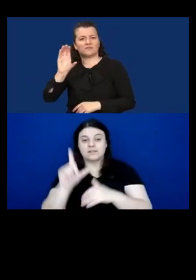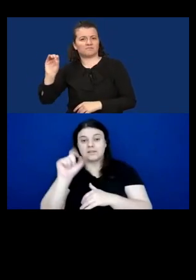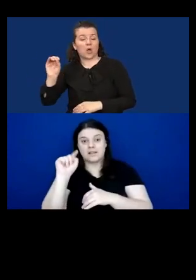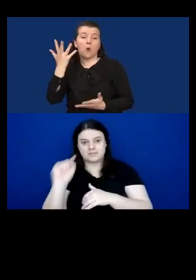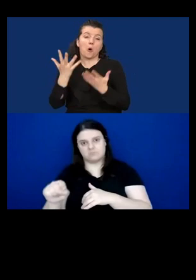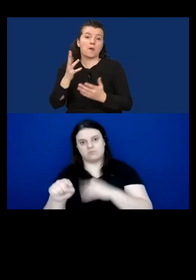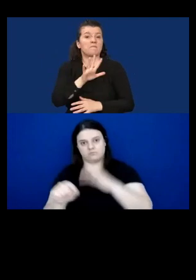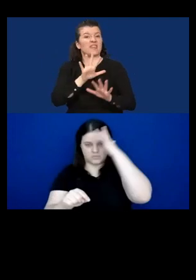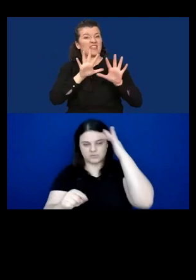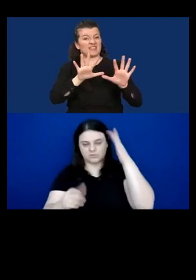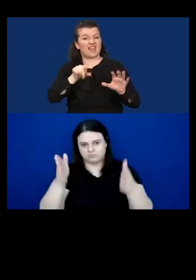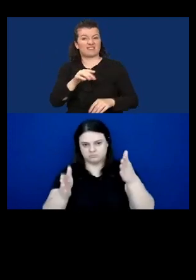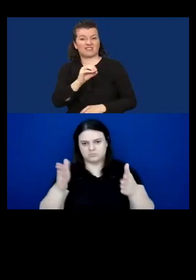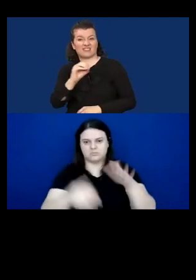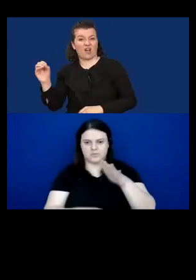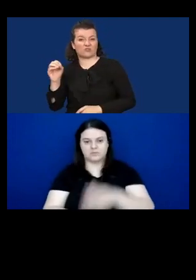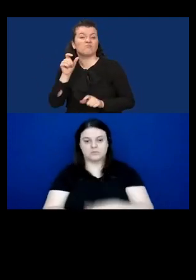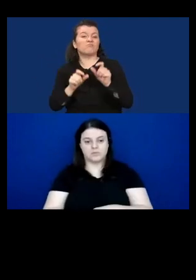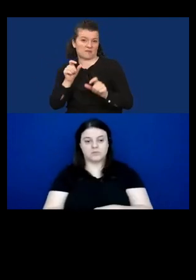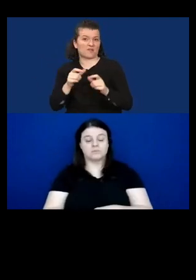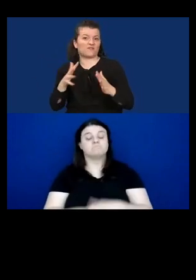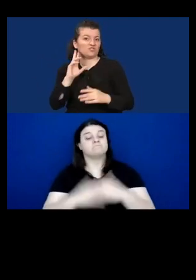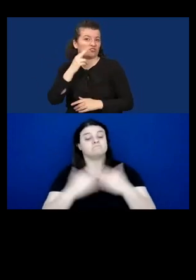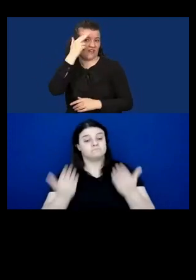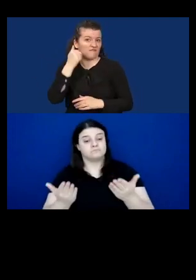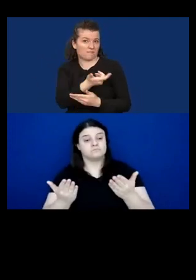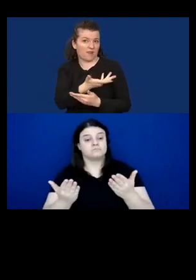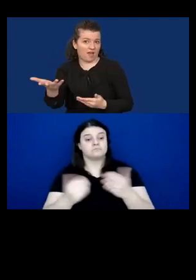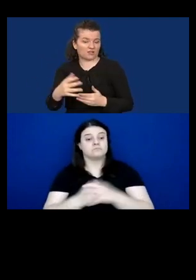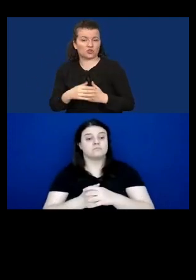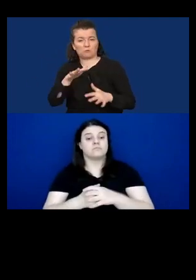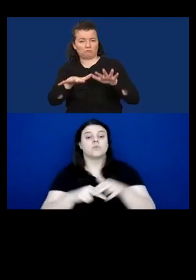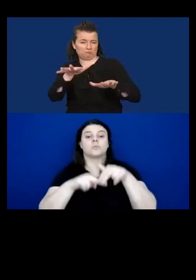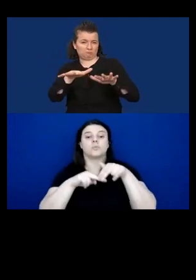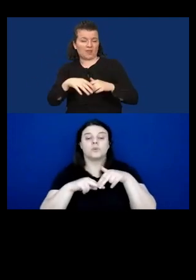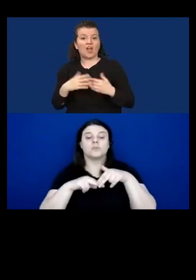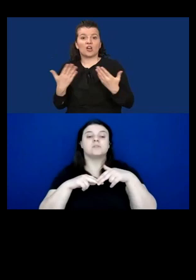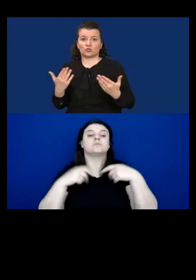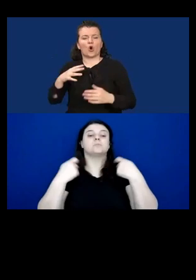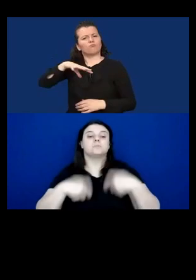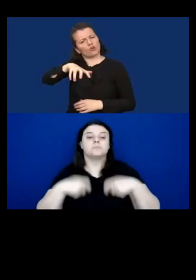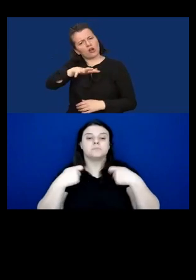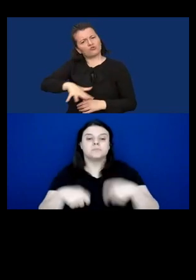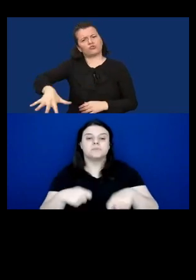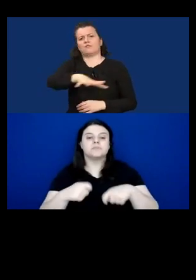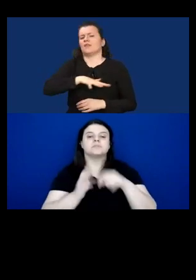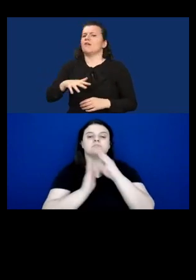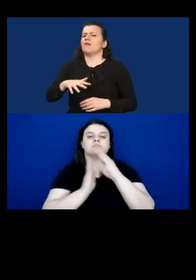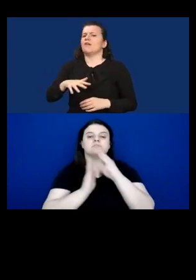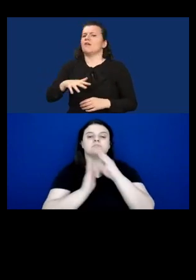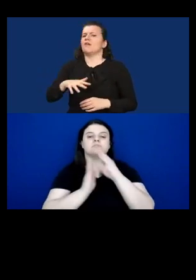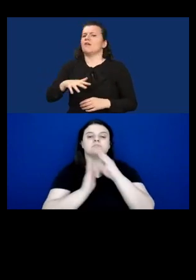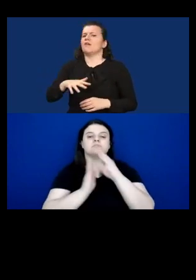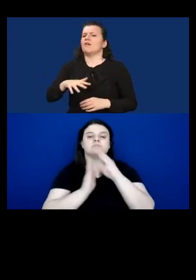people are affected. Therefore, a nationwide collection of official or representative data